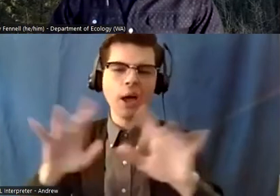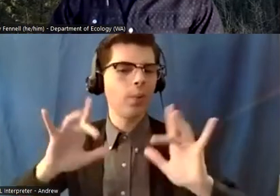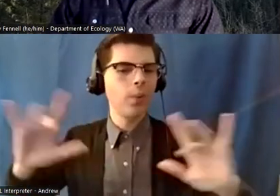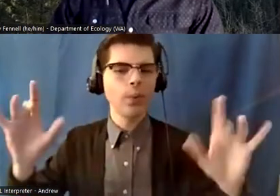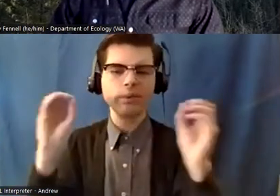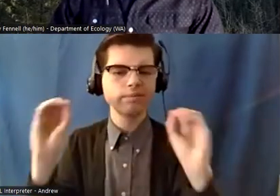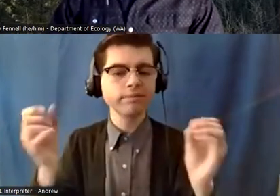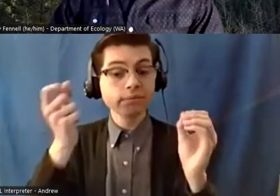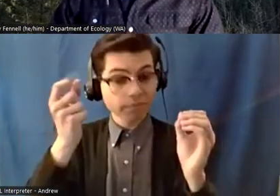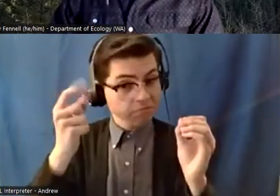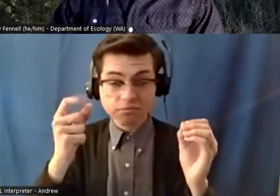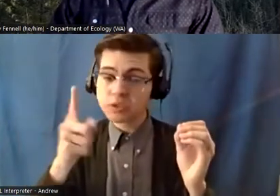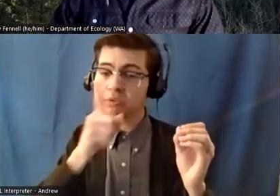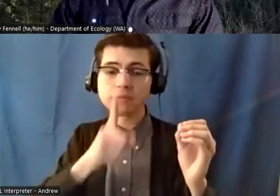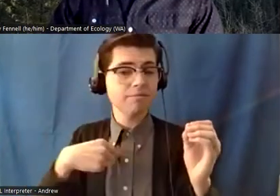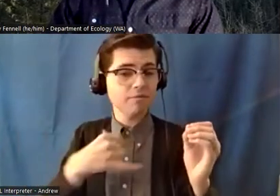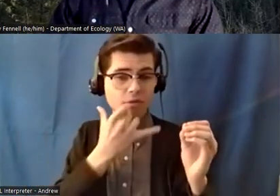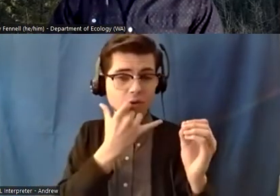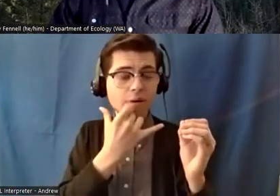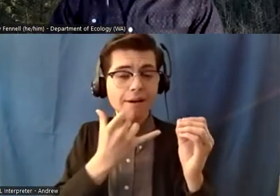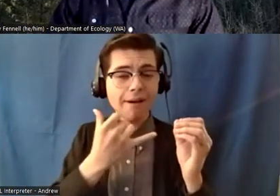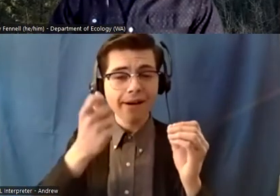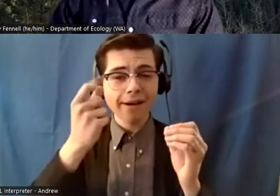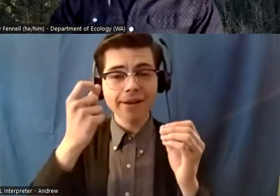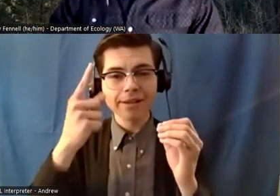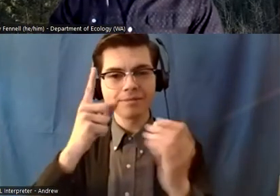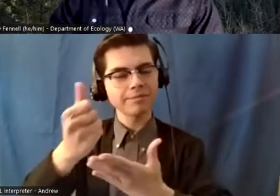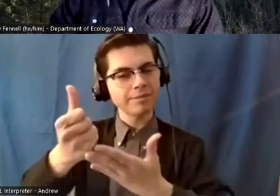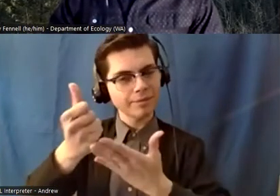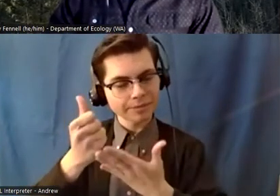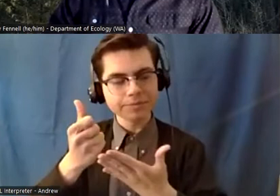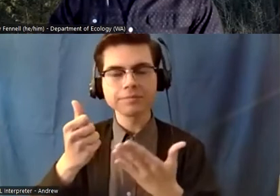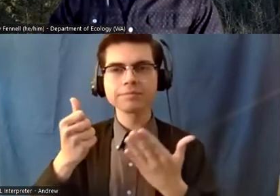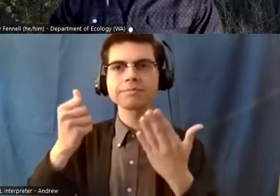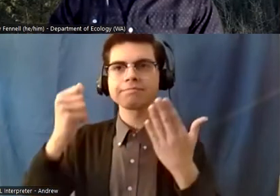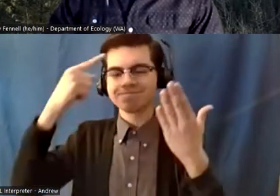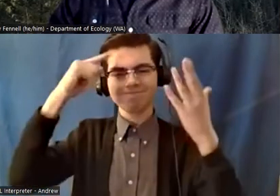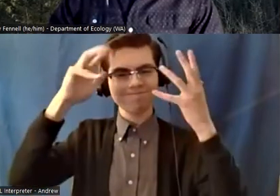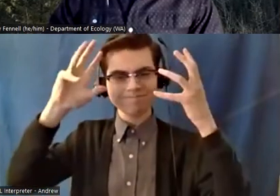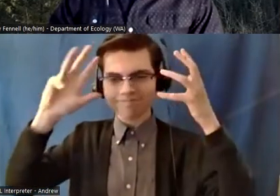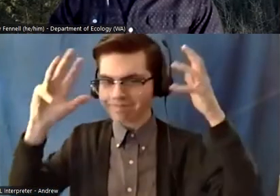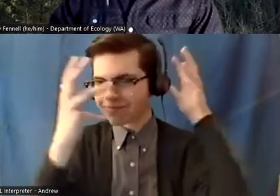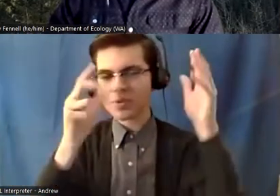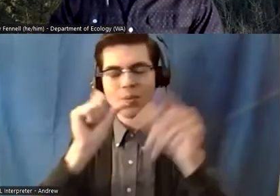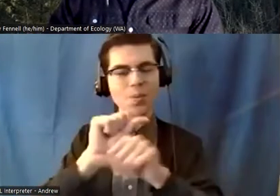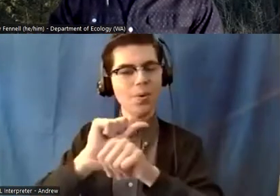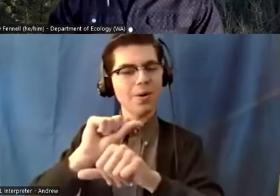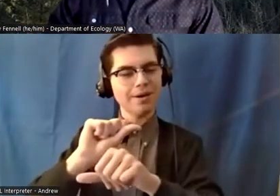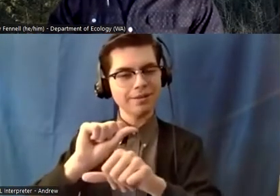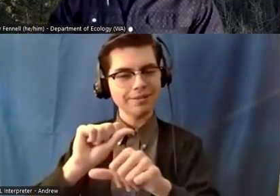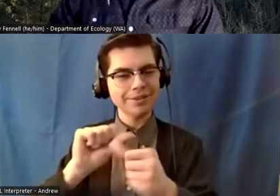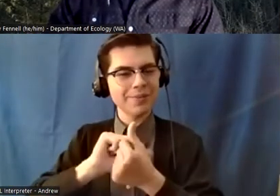working with sea and beyond just um being prepared to have my expectations you know kind of shattered along the way